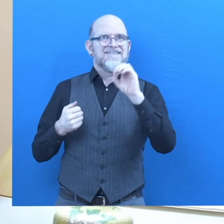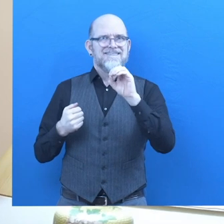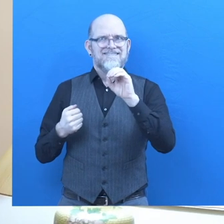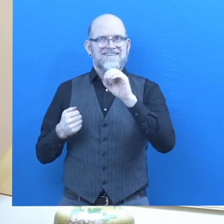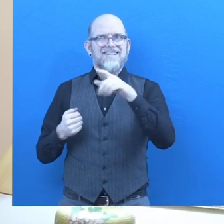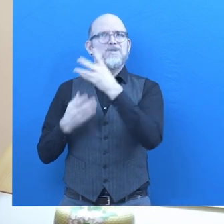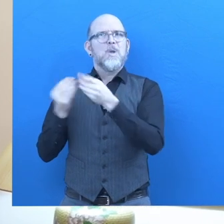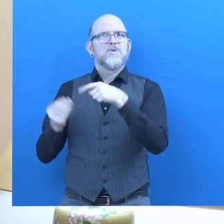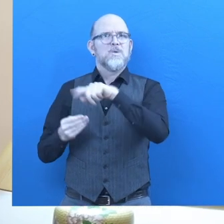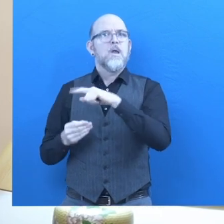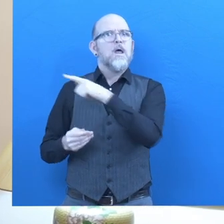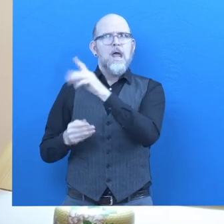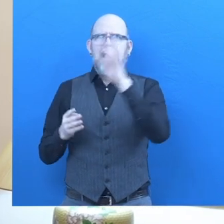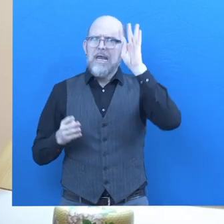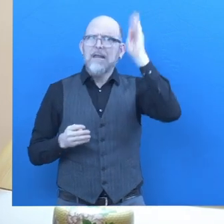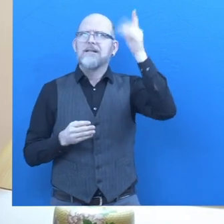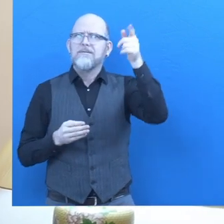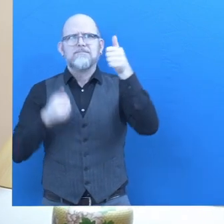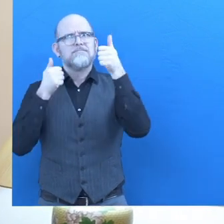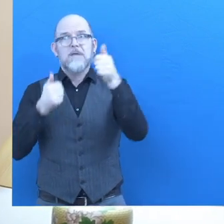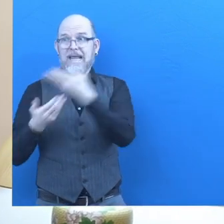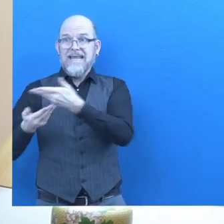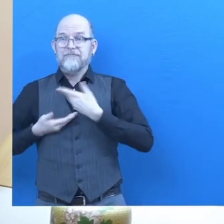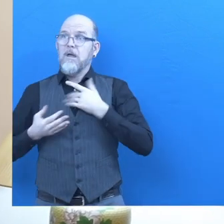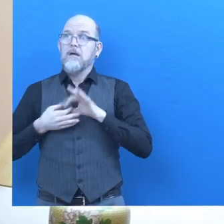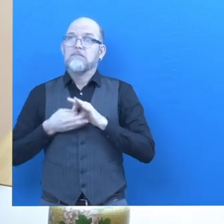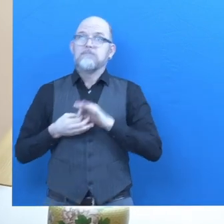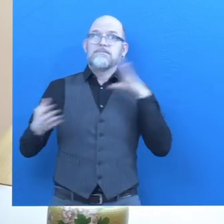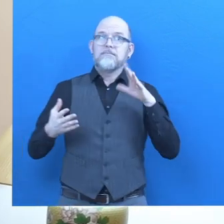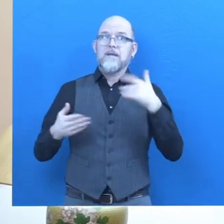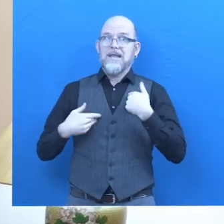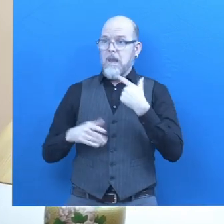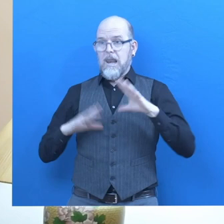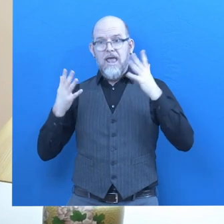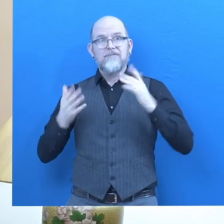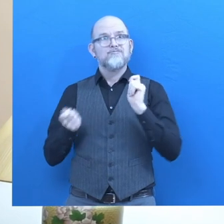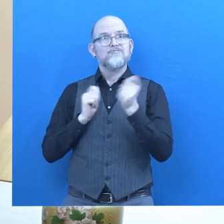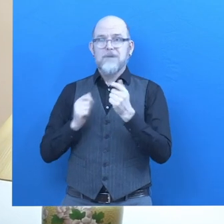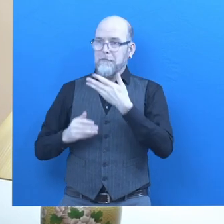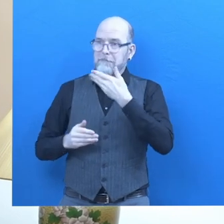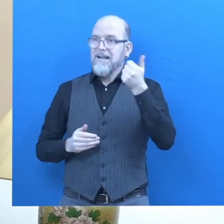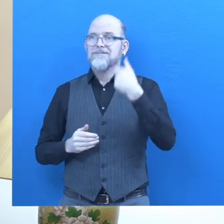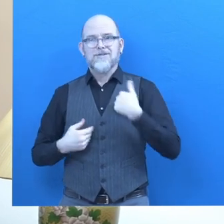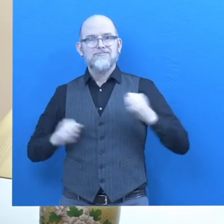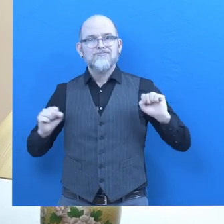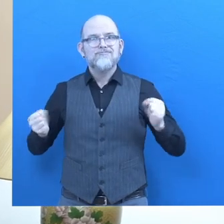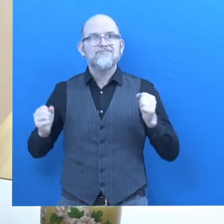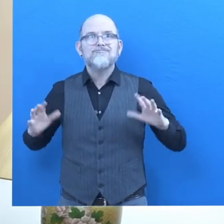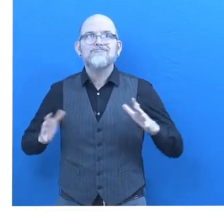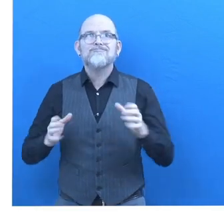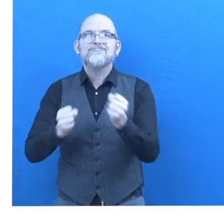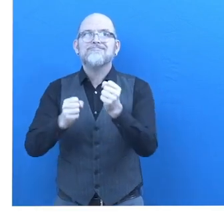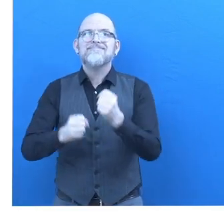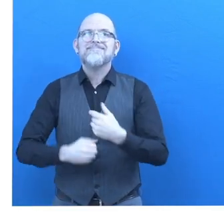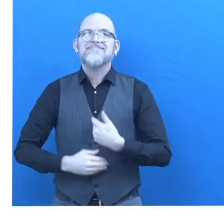makes me innovative, protective and self-dependent. Also, it changed my lifestyle and I became more active. Sierra